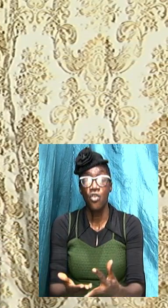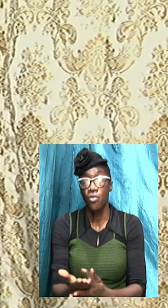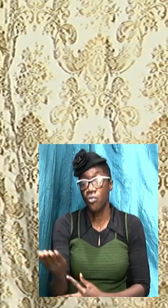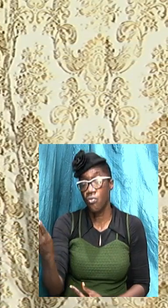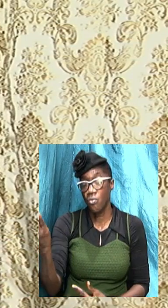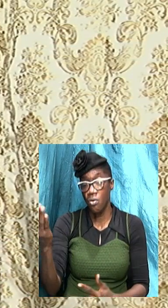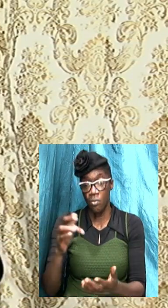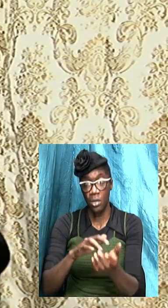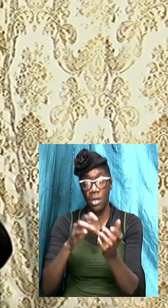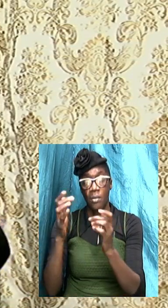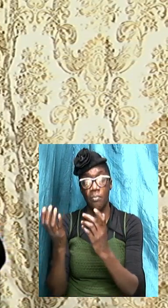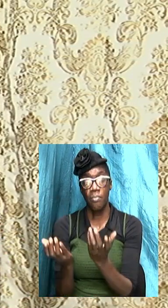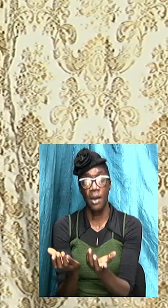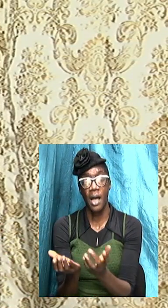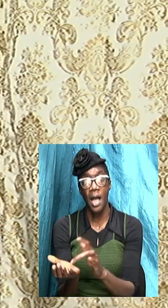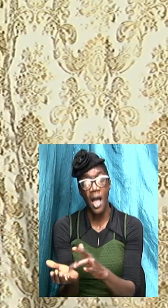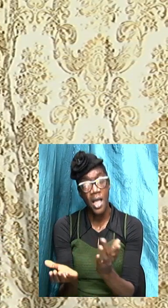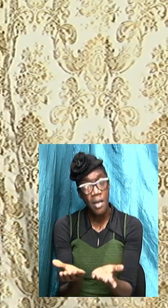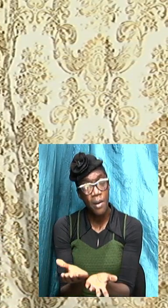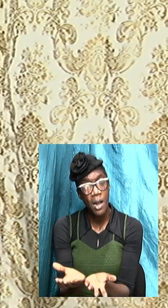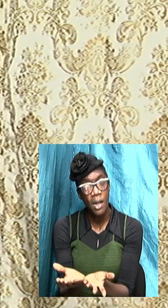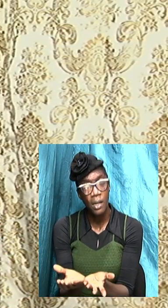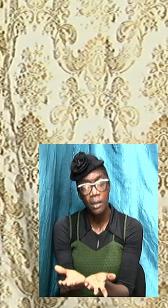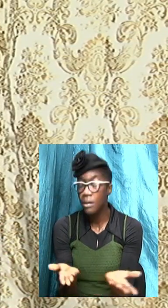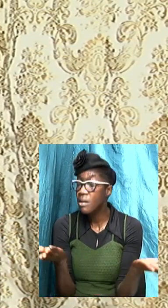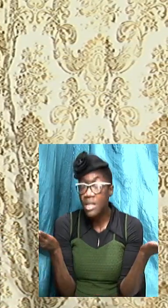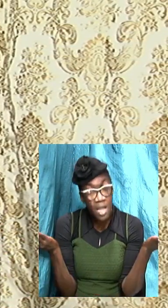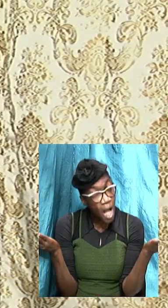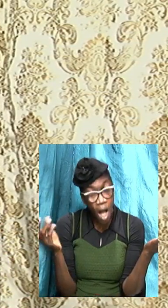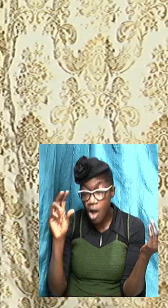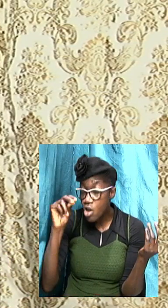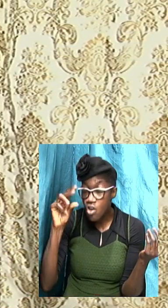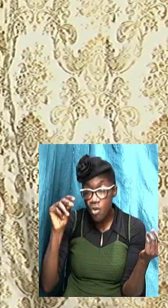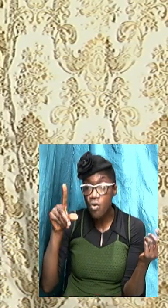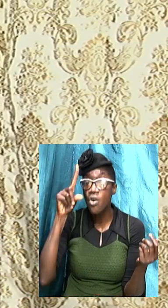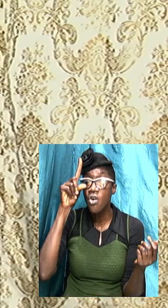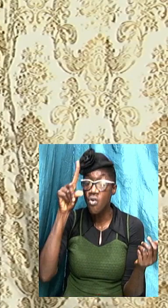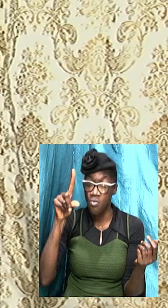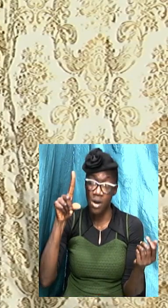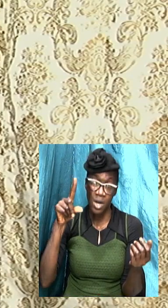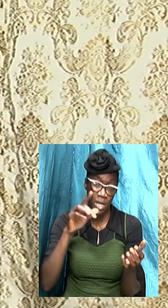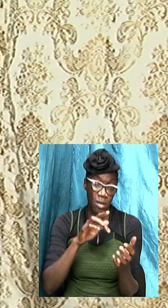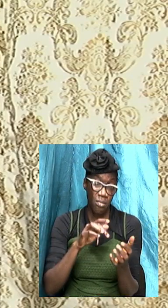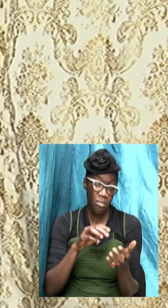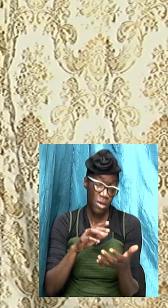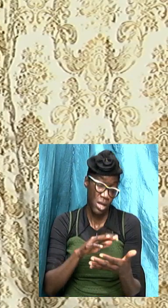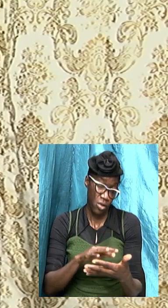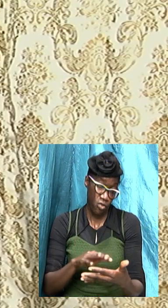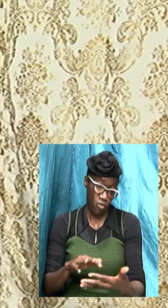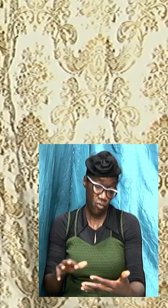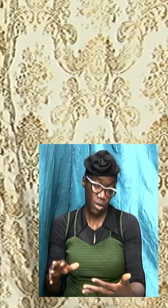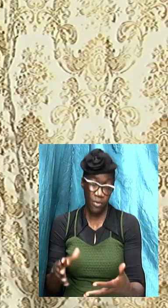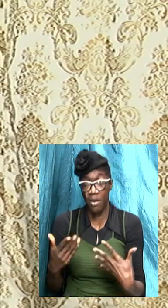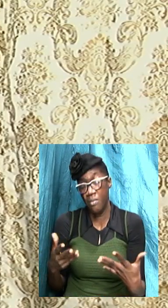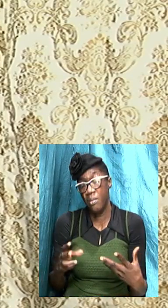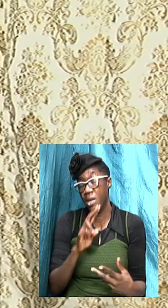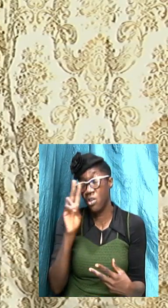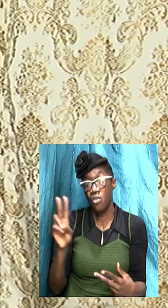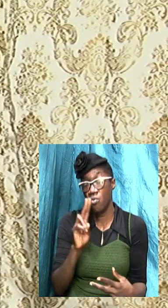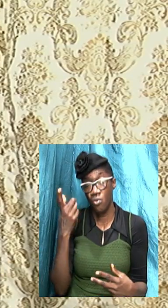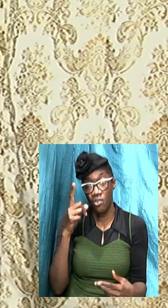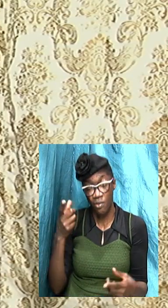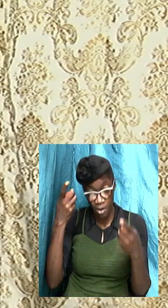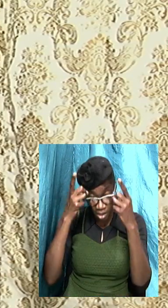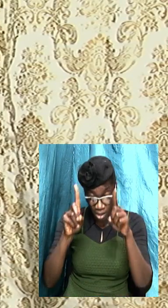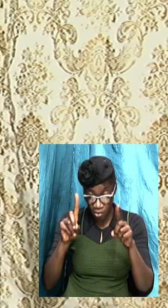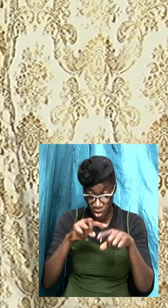false doctrine is not consistent throughout scriptures one scripture might be used to make a doctrine but when being